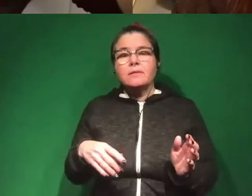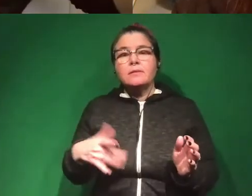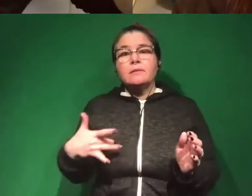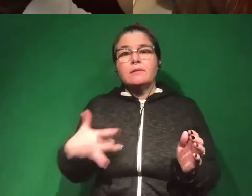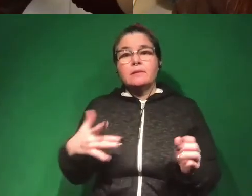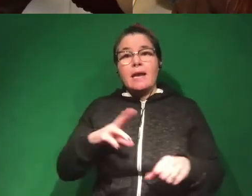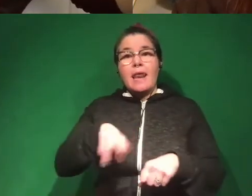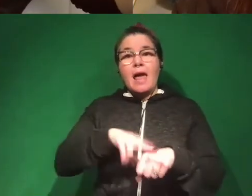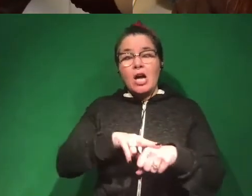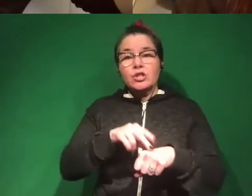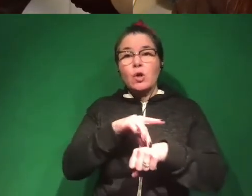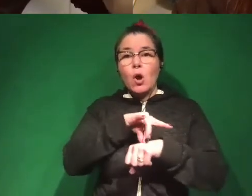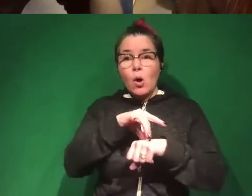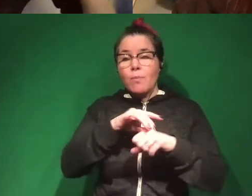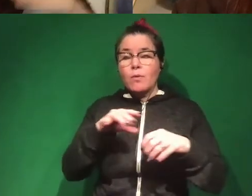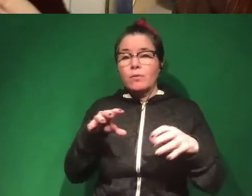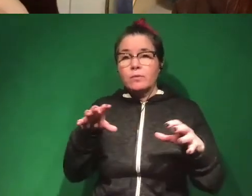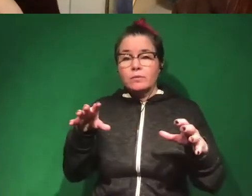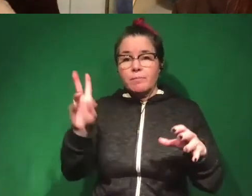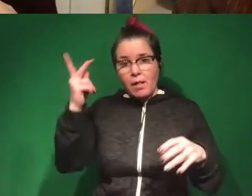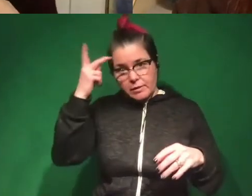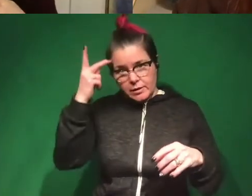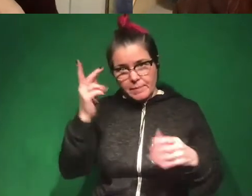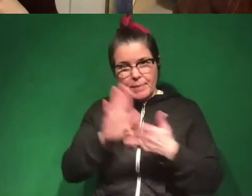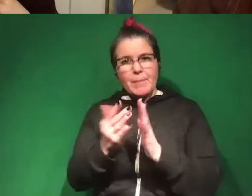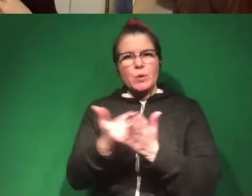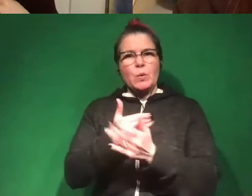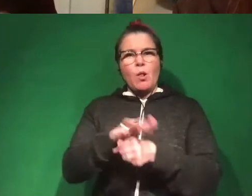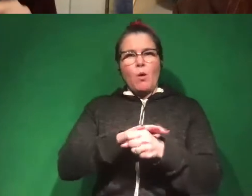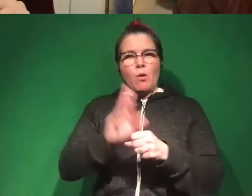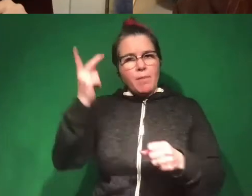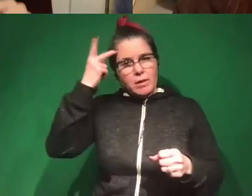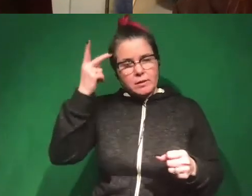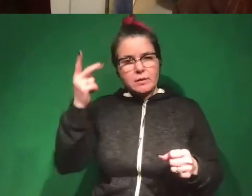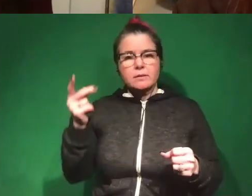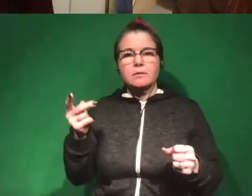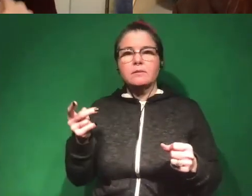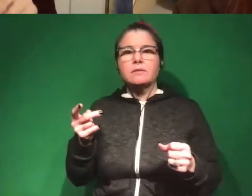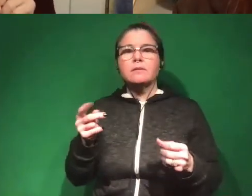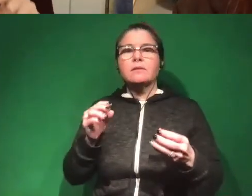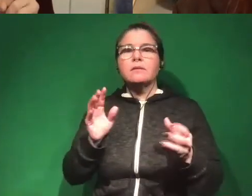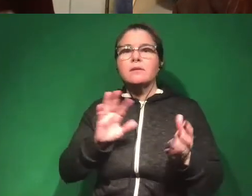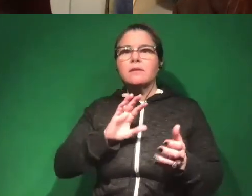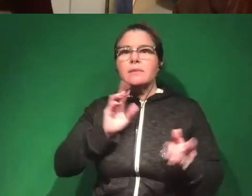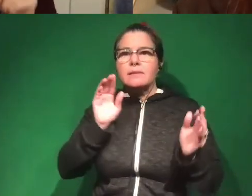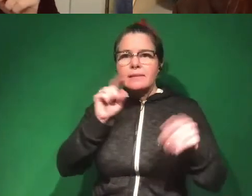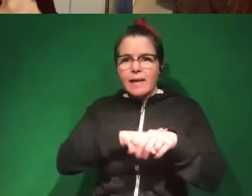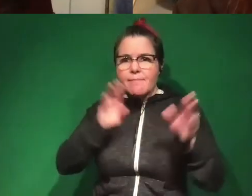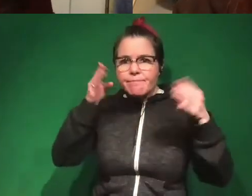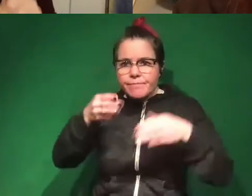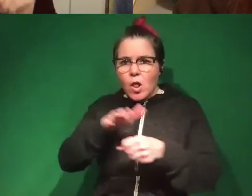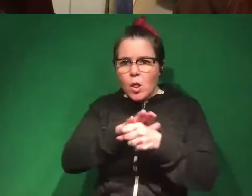national and global politics are our new local politics. The amount of time being spent in, in local news, uh, both written,